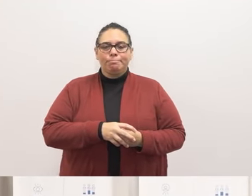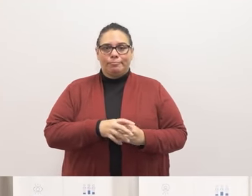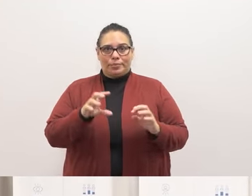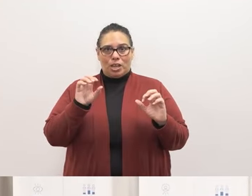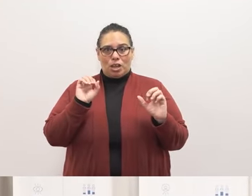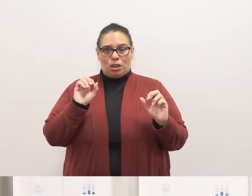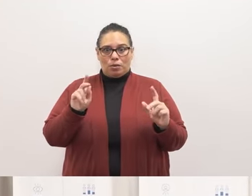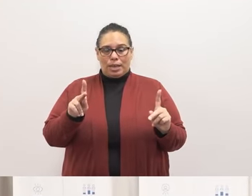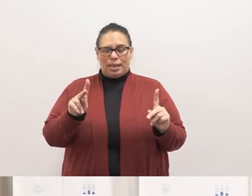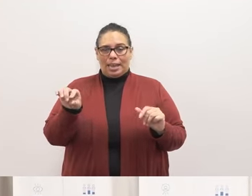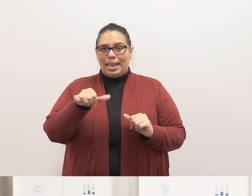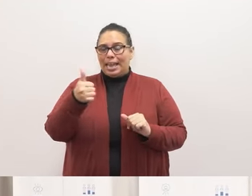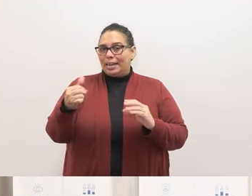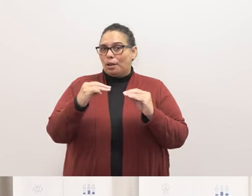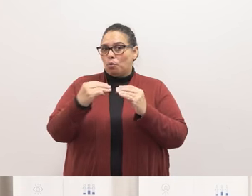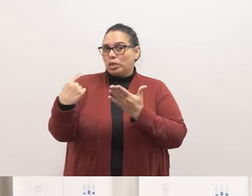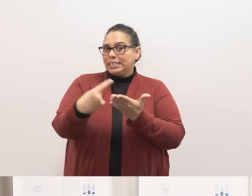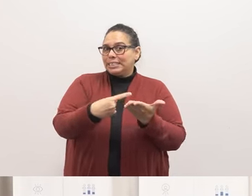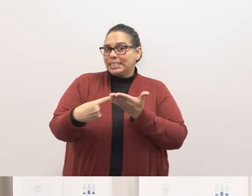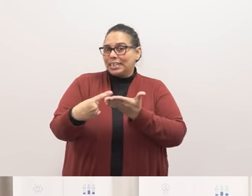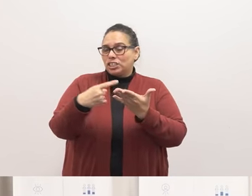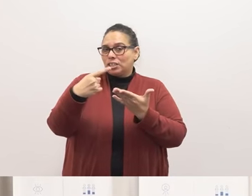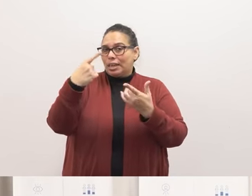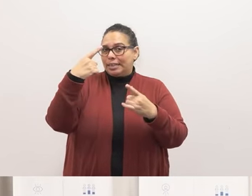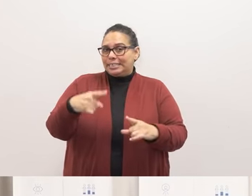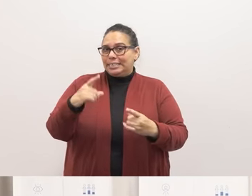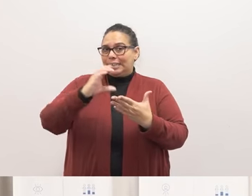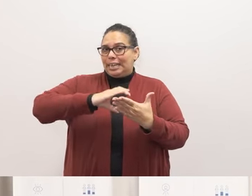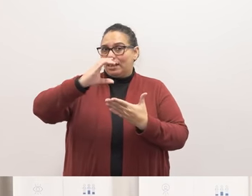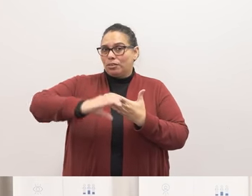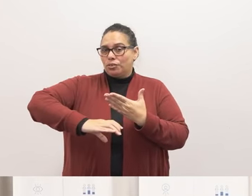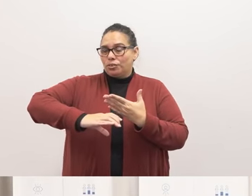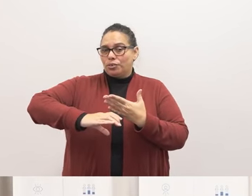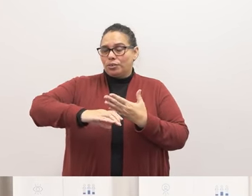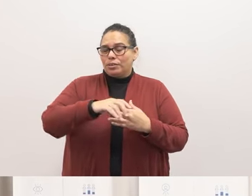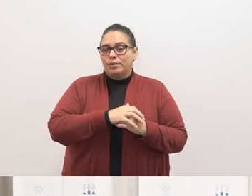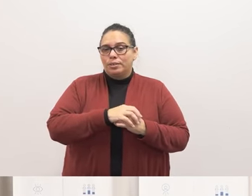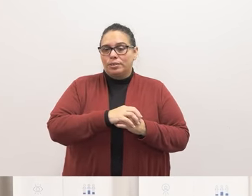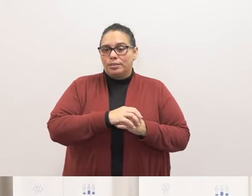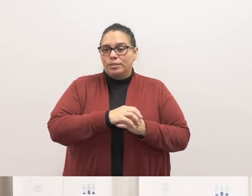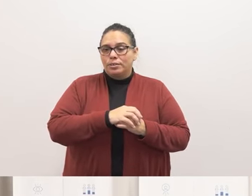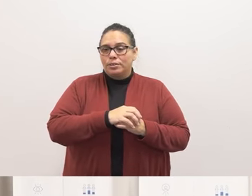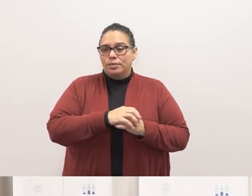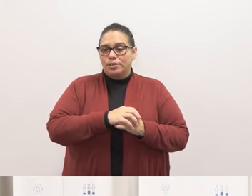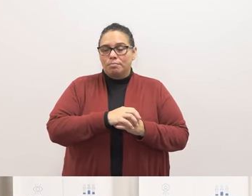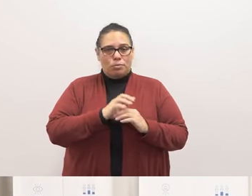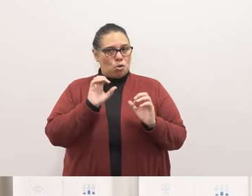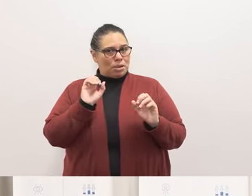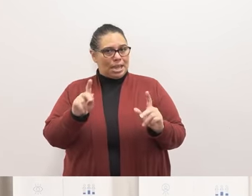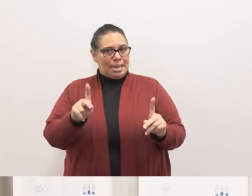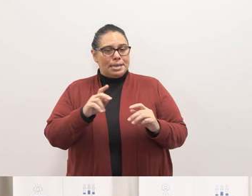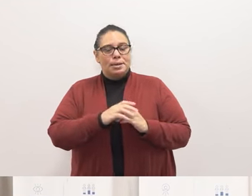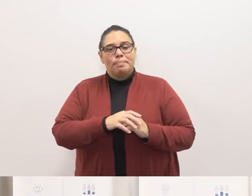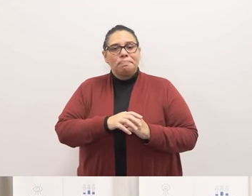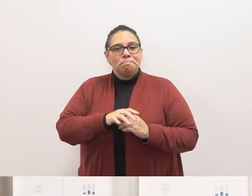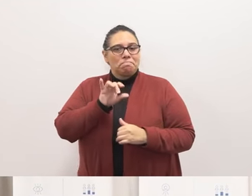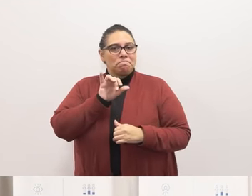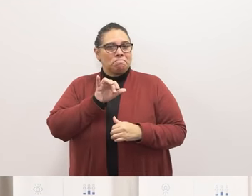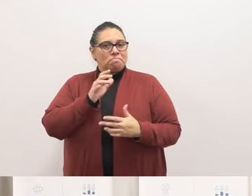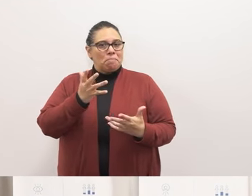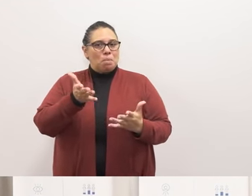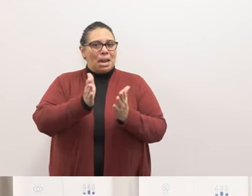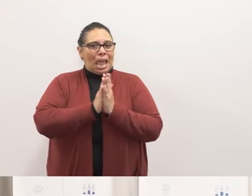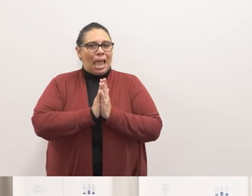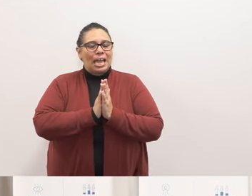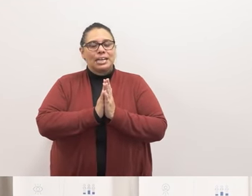okay any further discussion on the consent calendar okay in that case I will